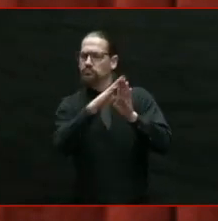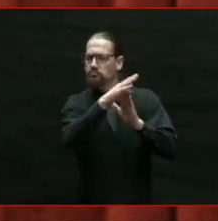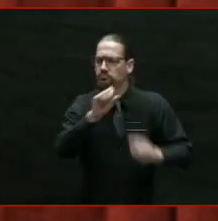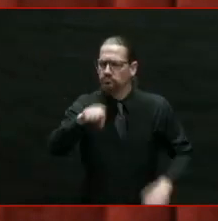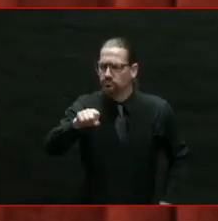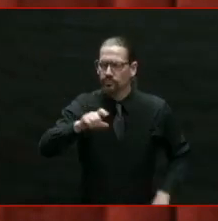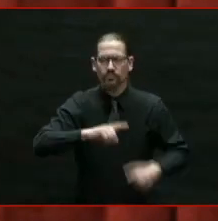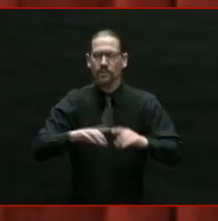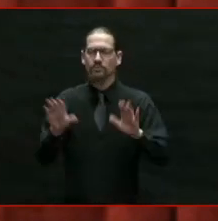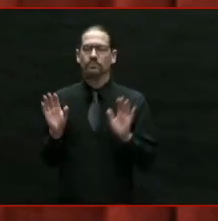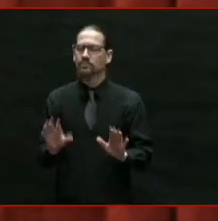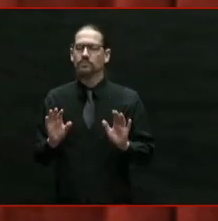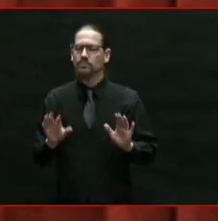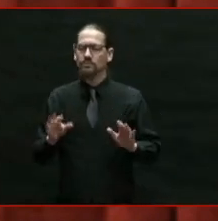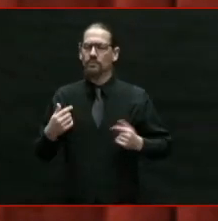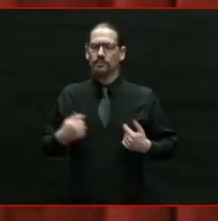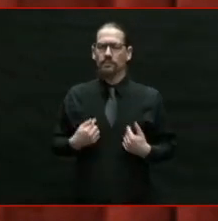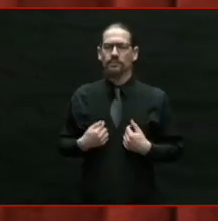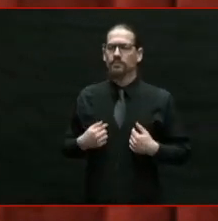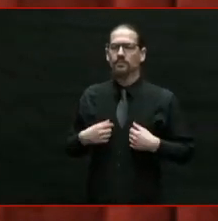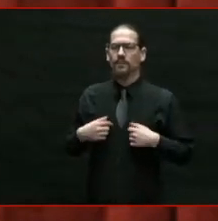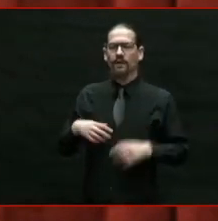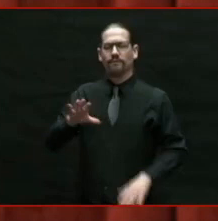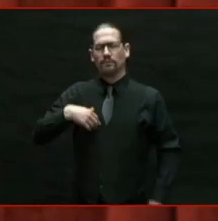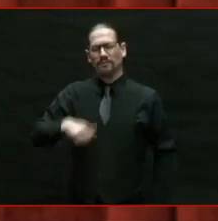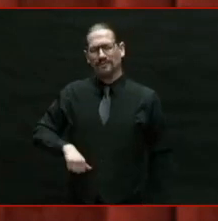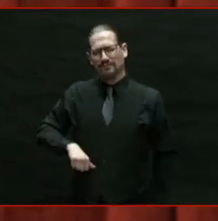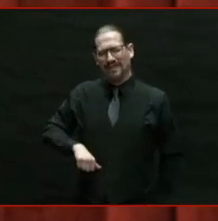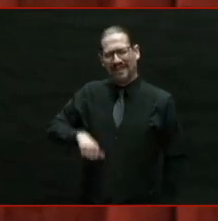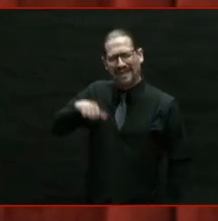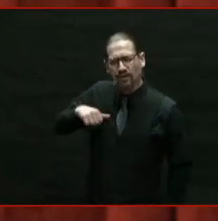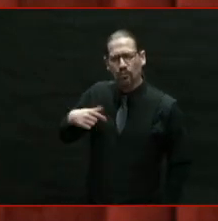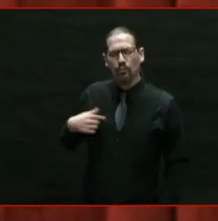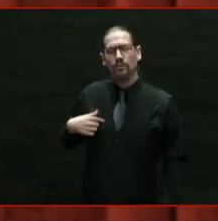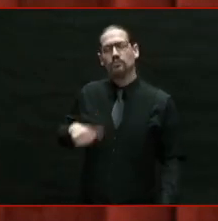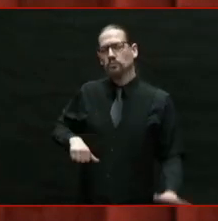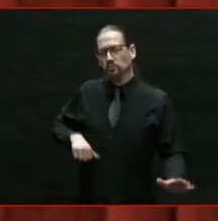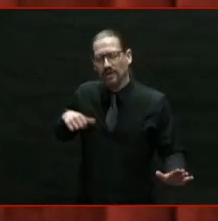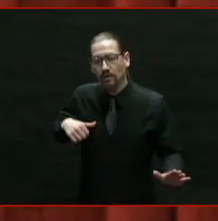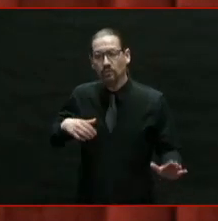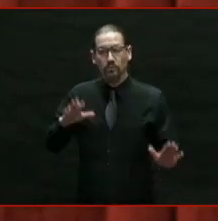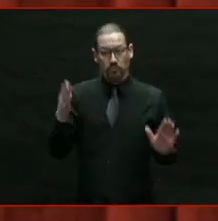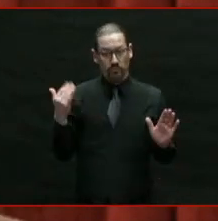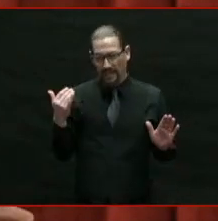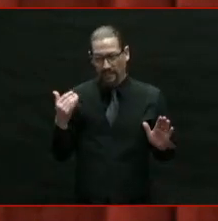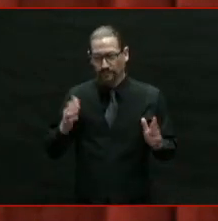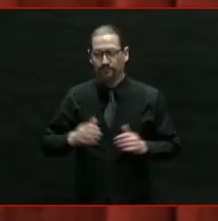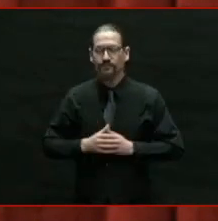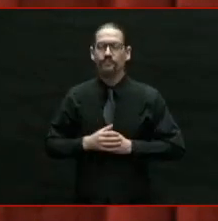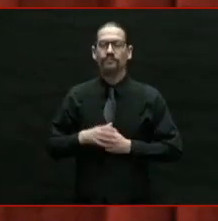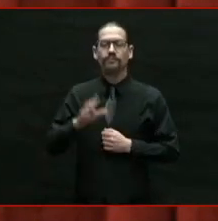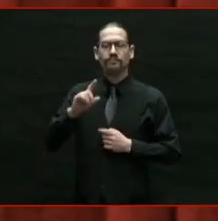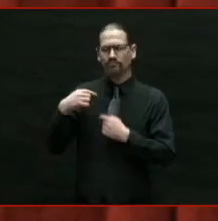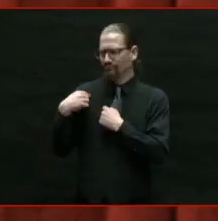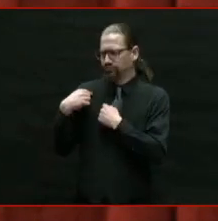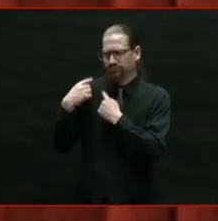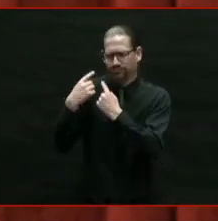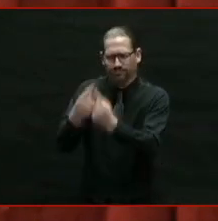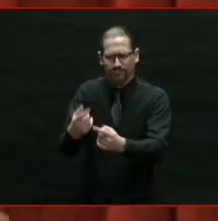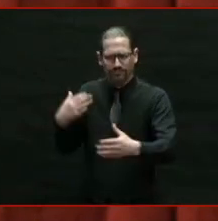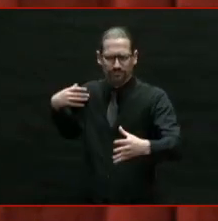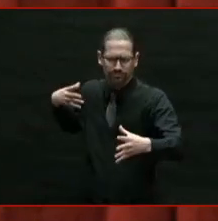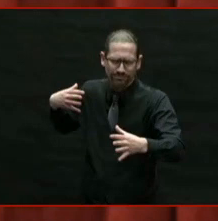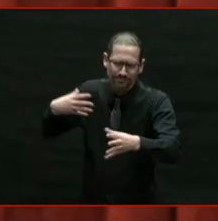What I am maybe most proud of is that, through it all, we have focused on building